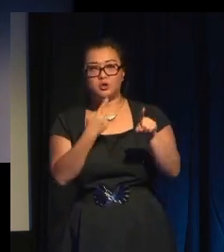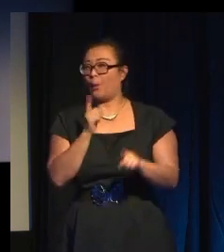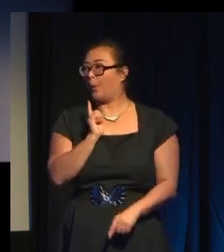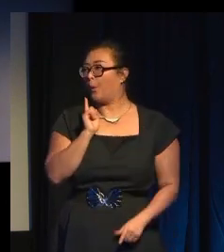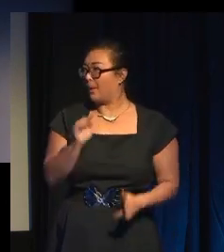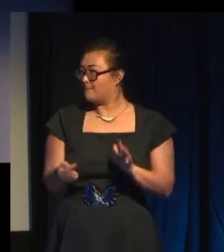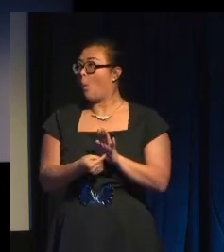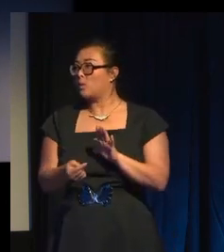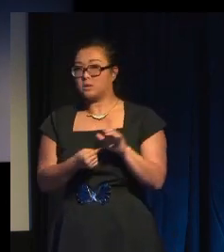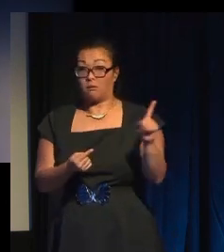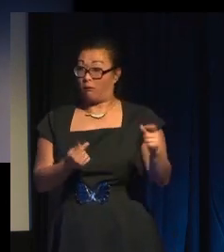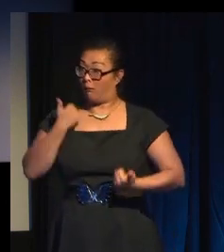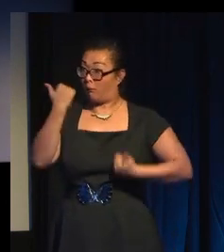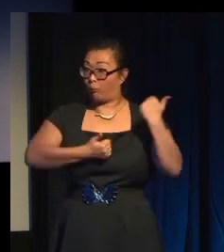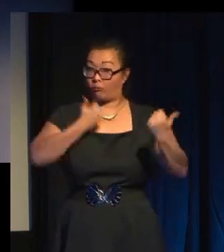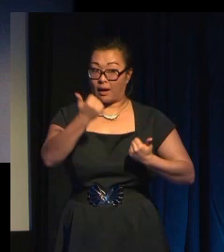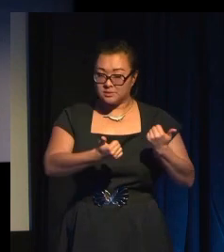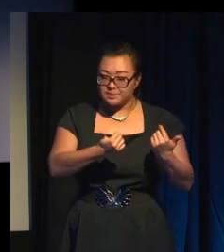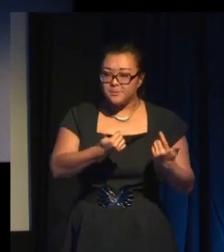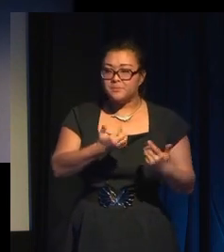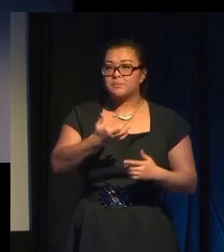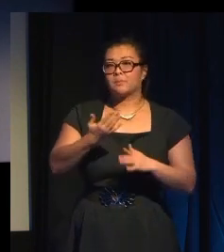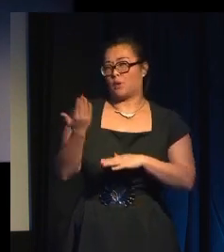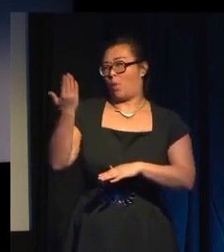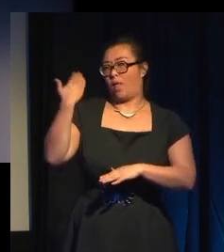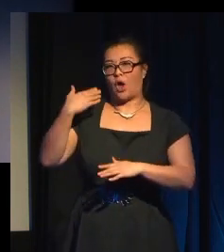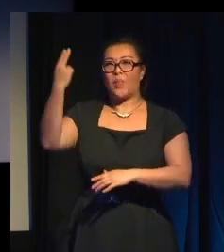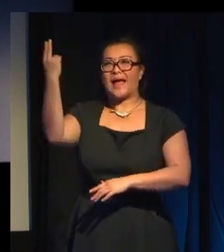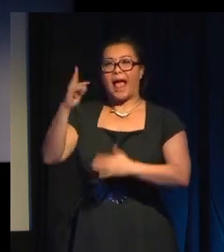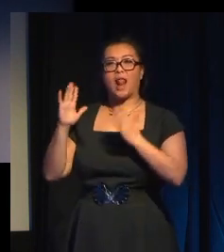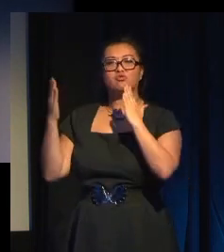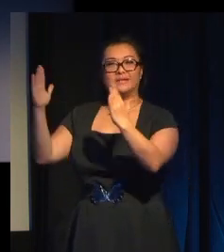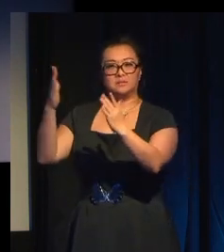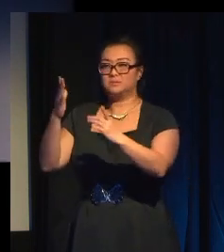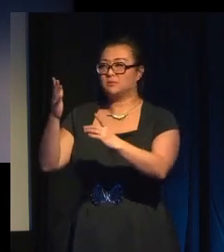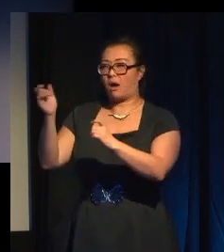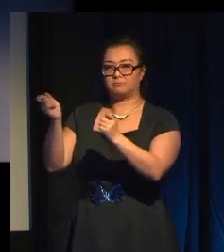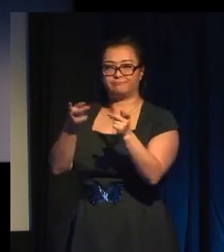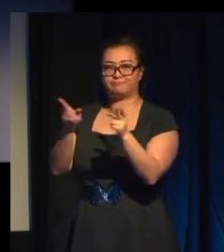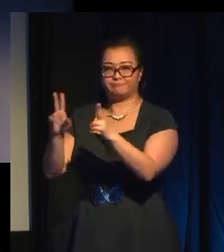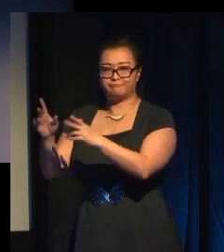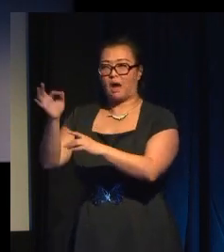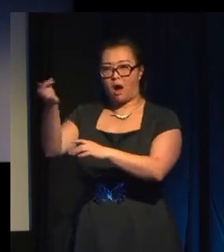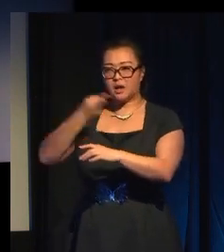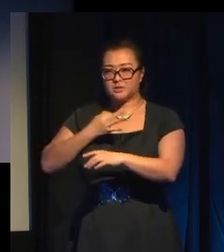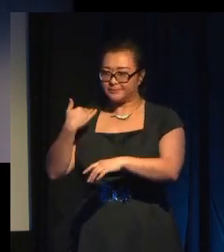curator emailed me and said, Look, I really want to put your game in this exhibition because